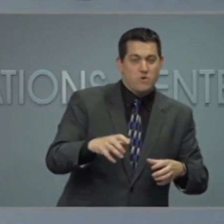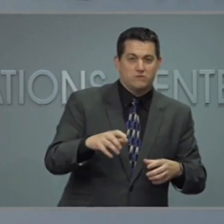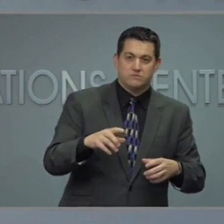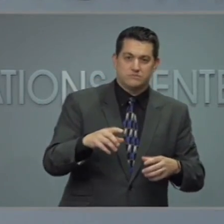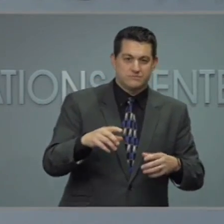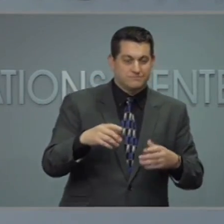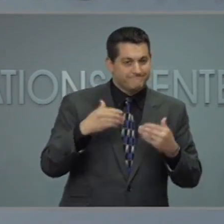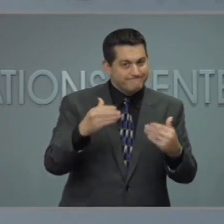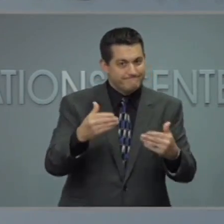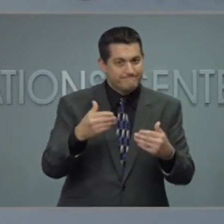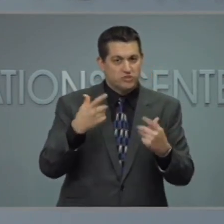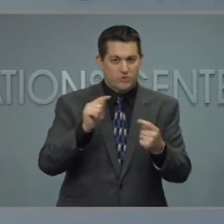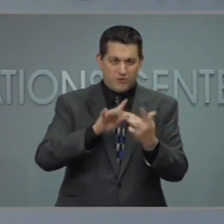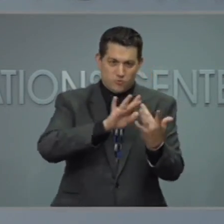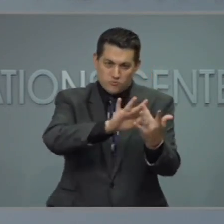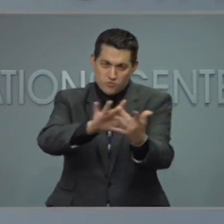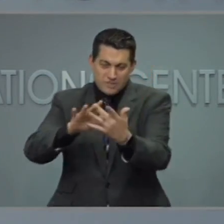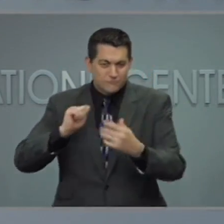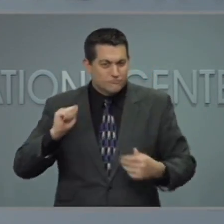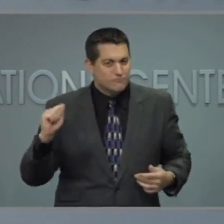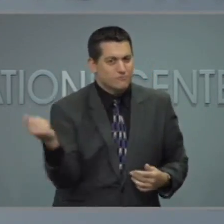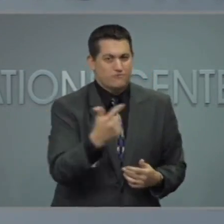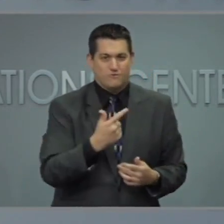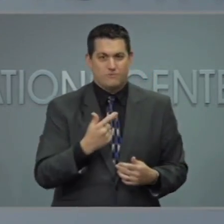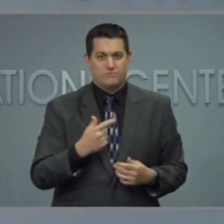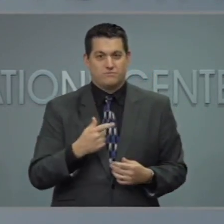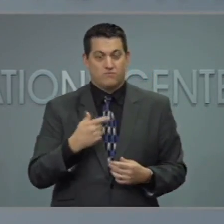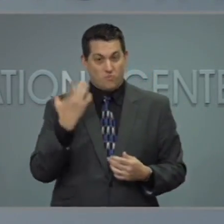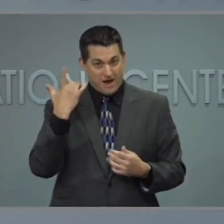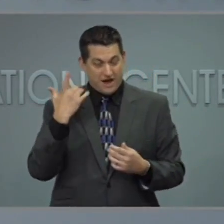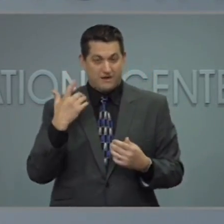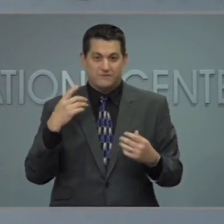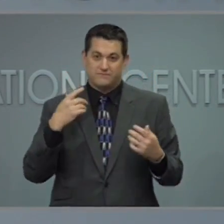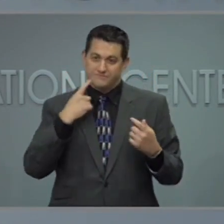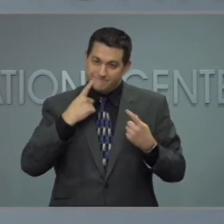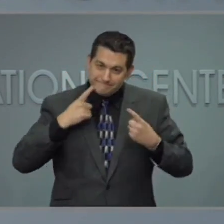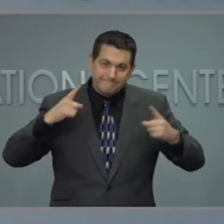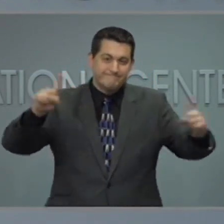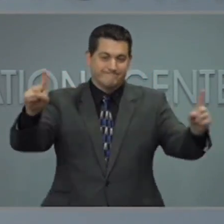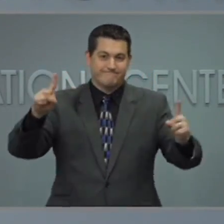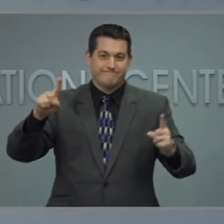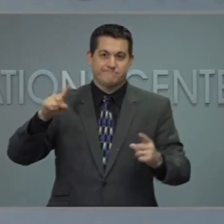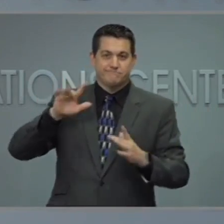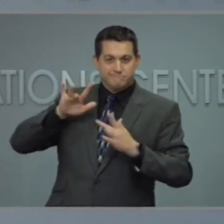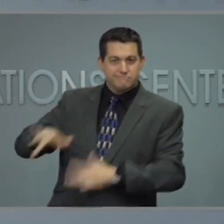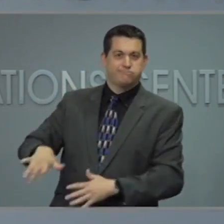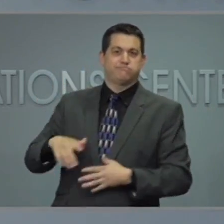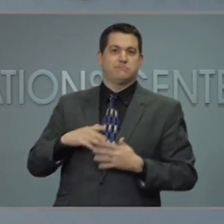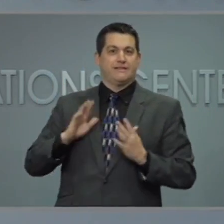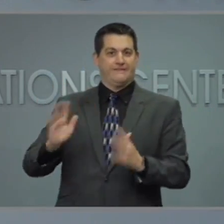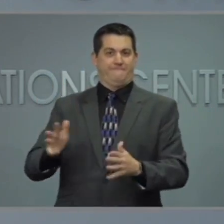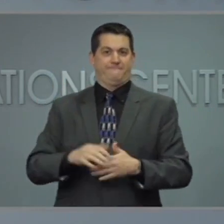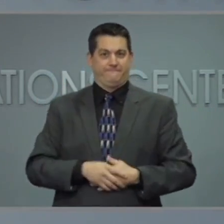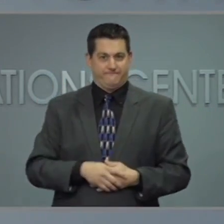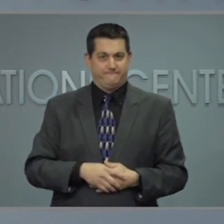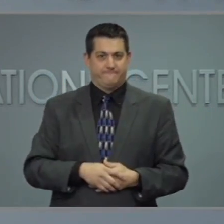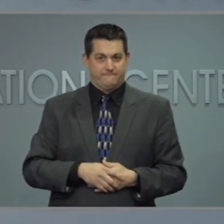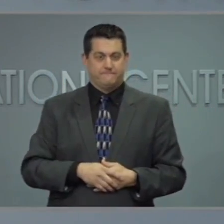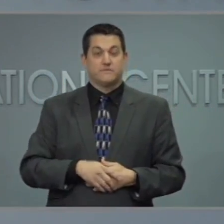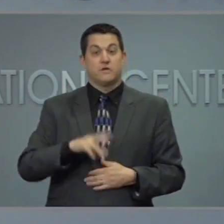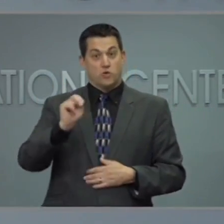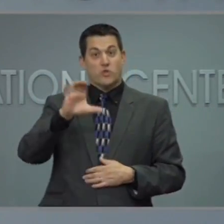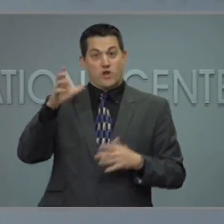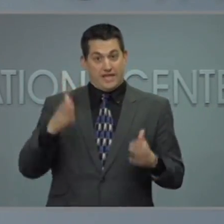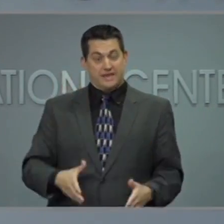We need to try to reach all of them to turn the corner on this pandemic once and for all. North Carolinians have